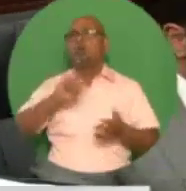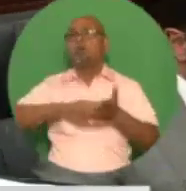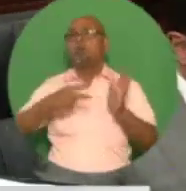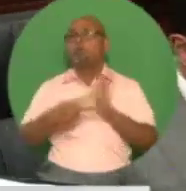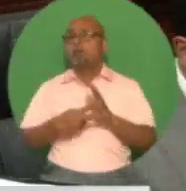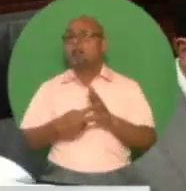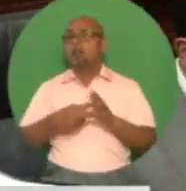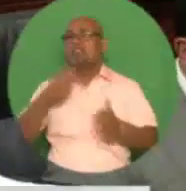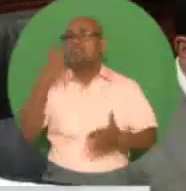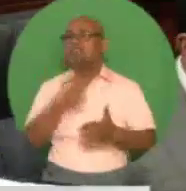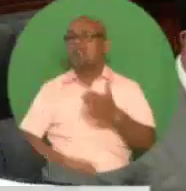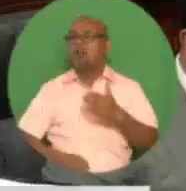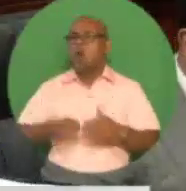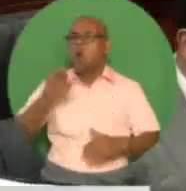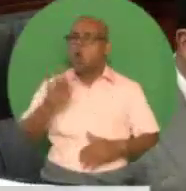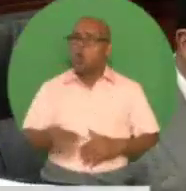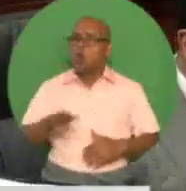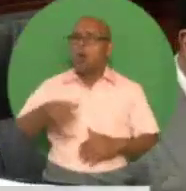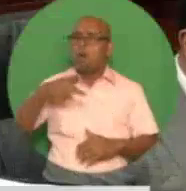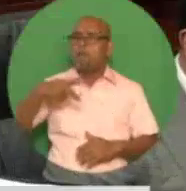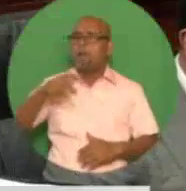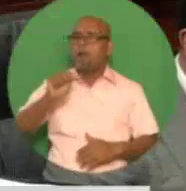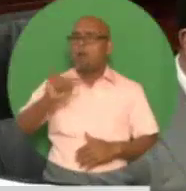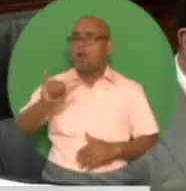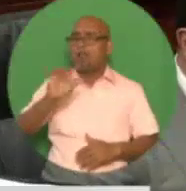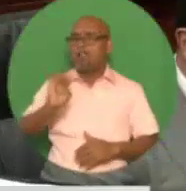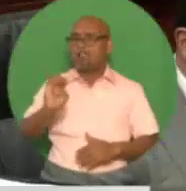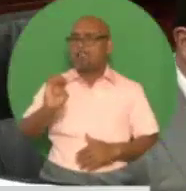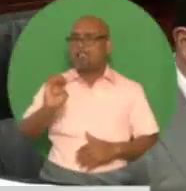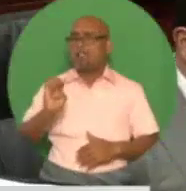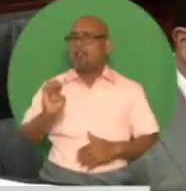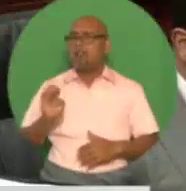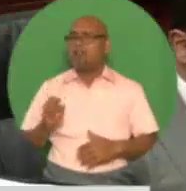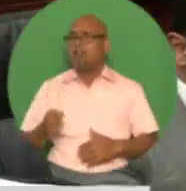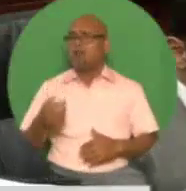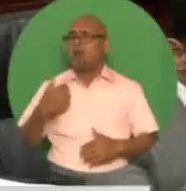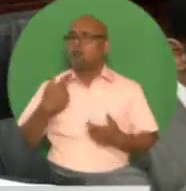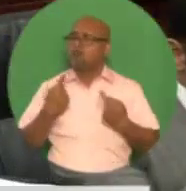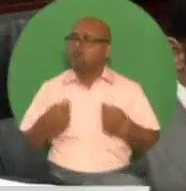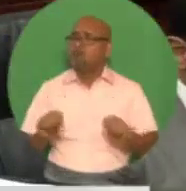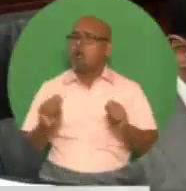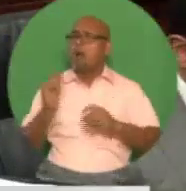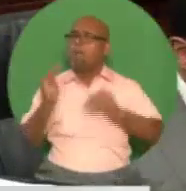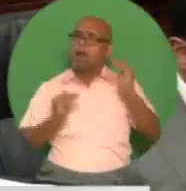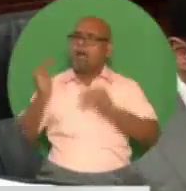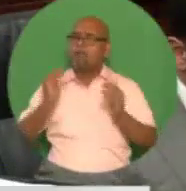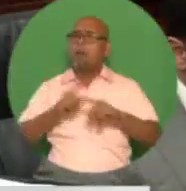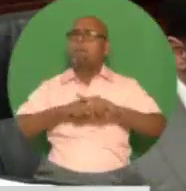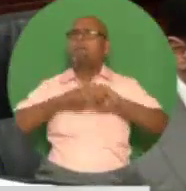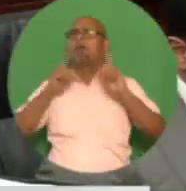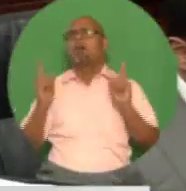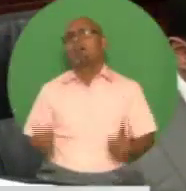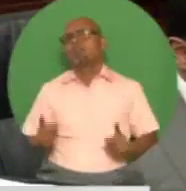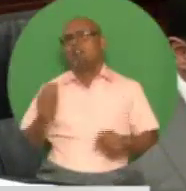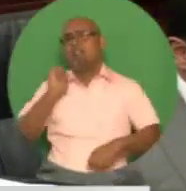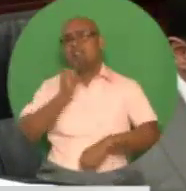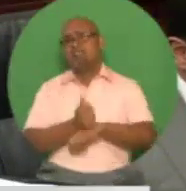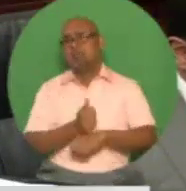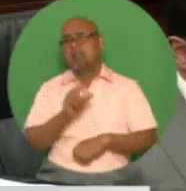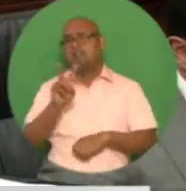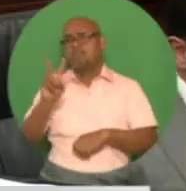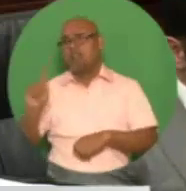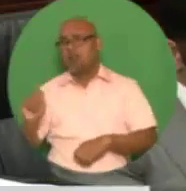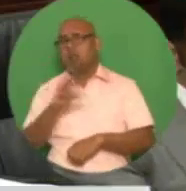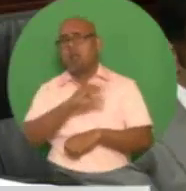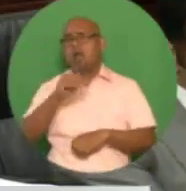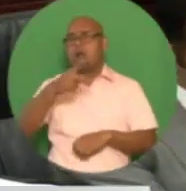and the simplification of the income tax system. Madam Speaker, despite the implementation of these best practice initiatives,